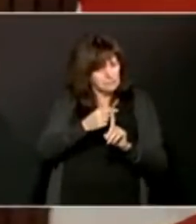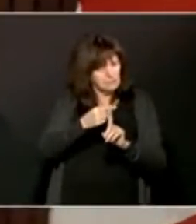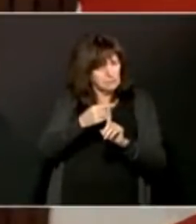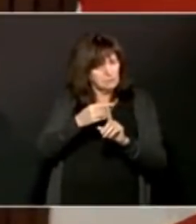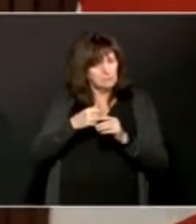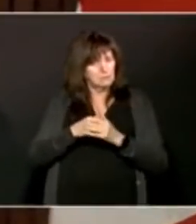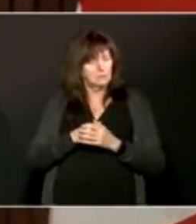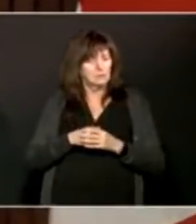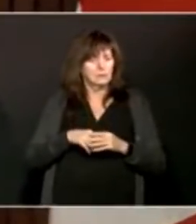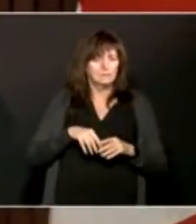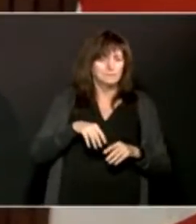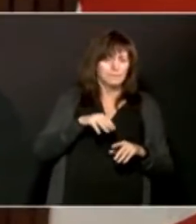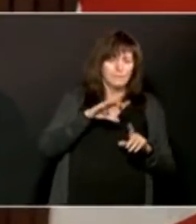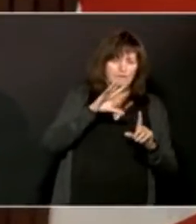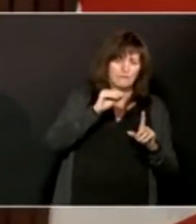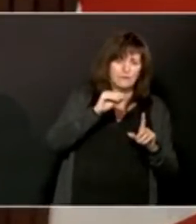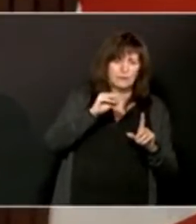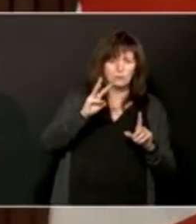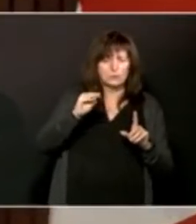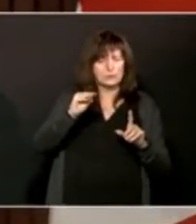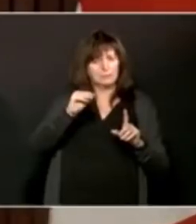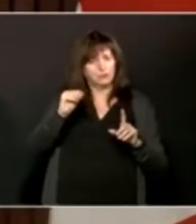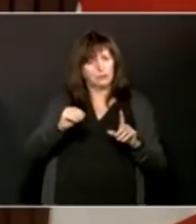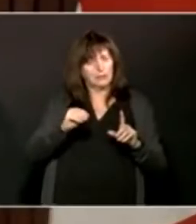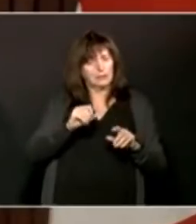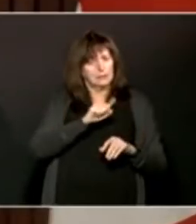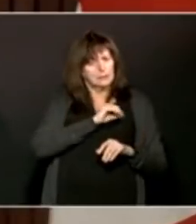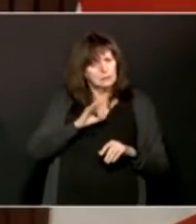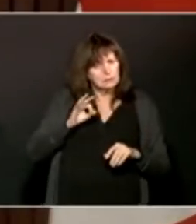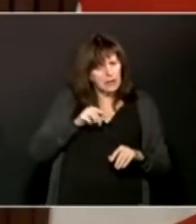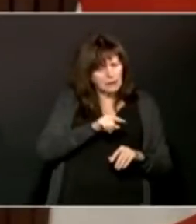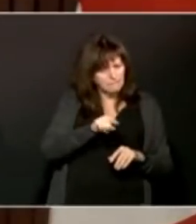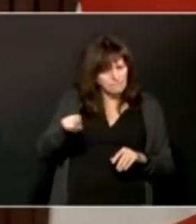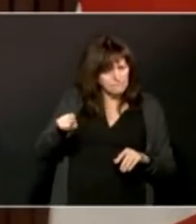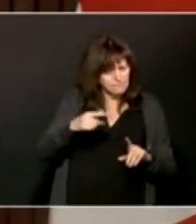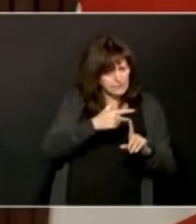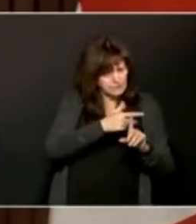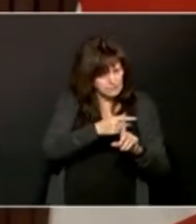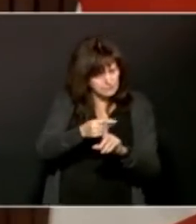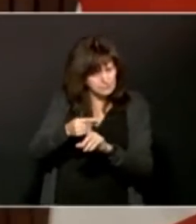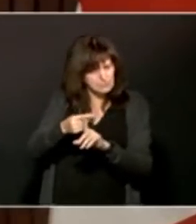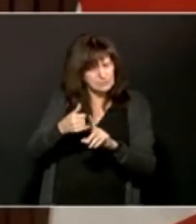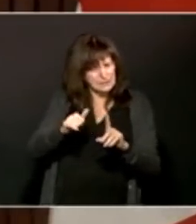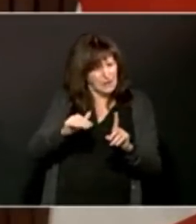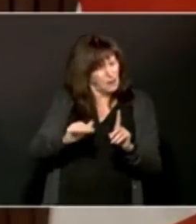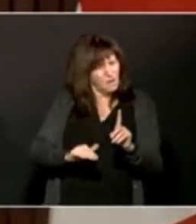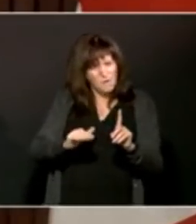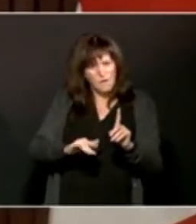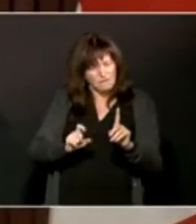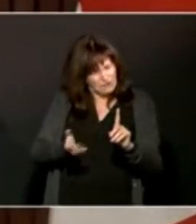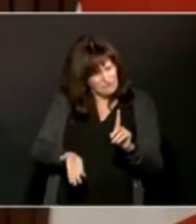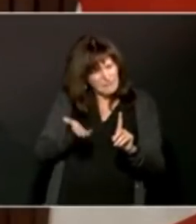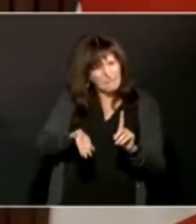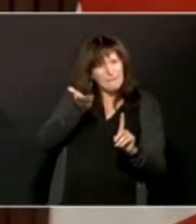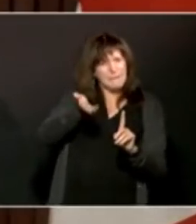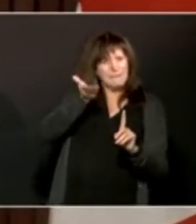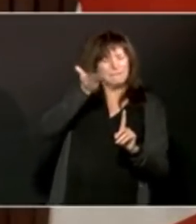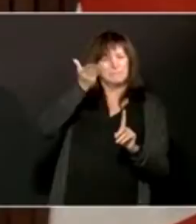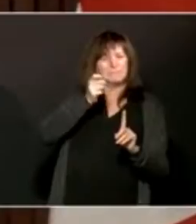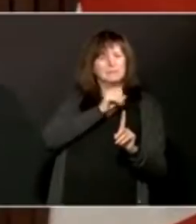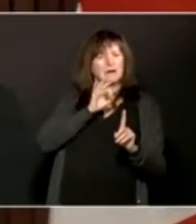caregivers or staff. So, it's very much on our radar currently to look at this and look at the evidence across